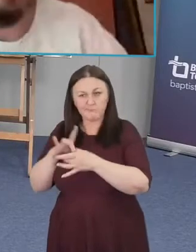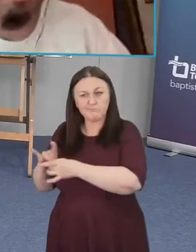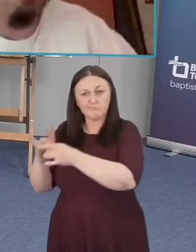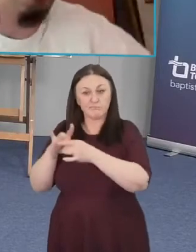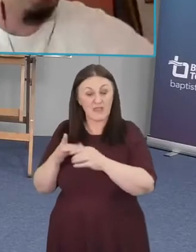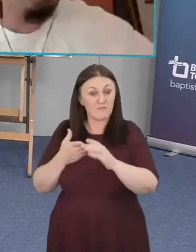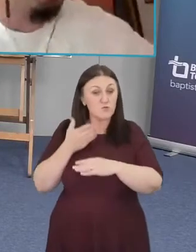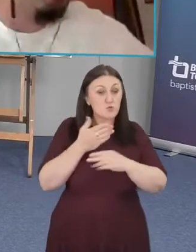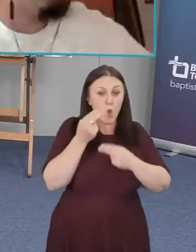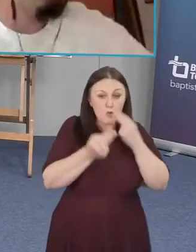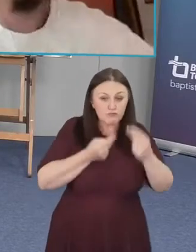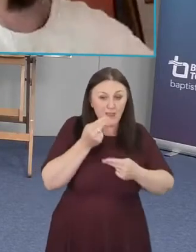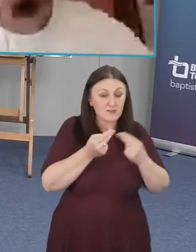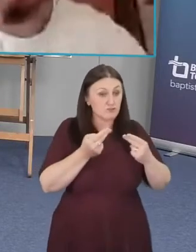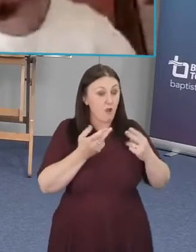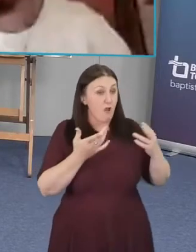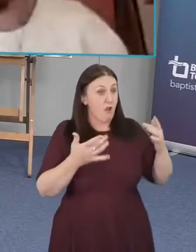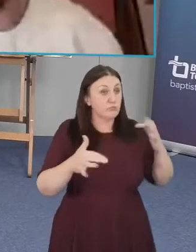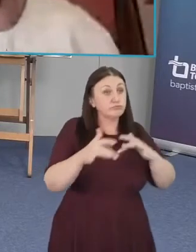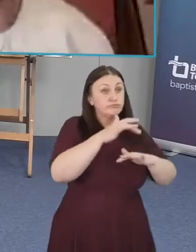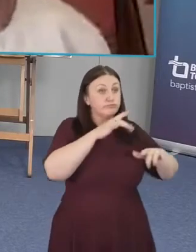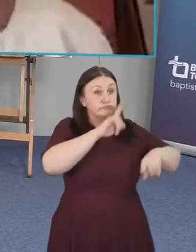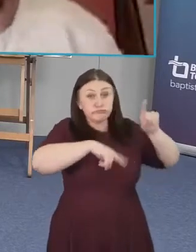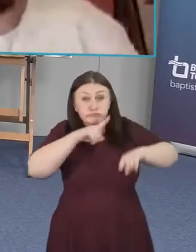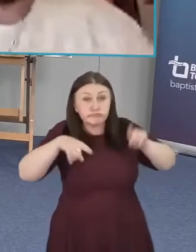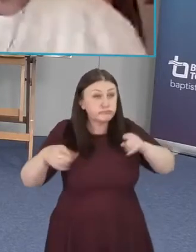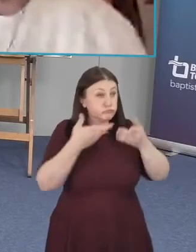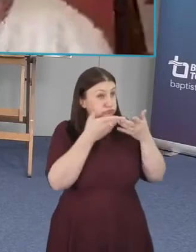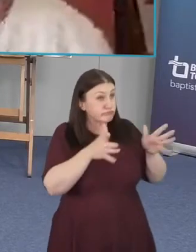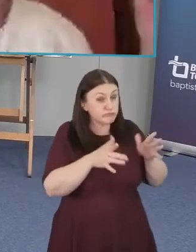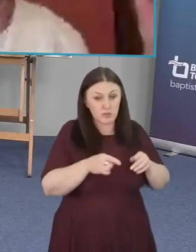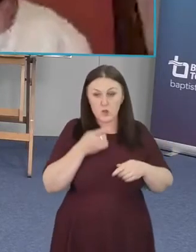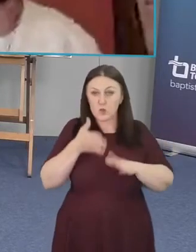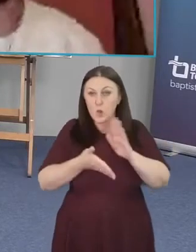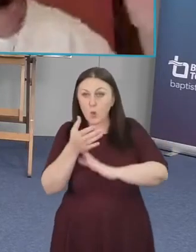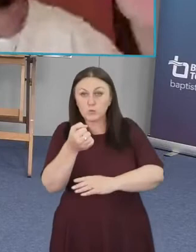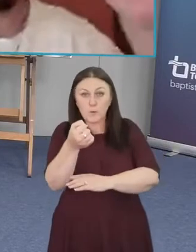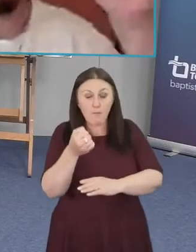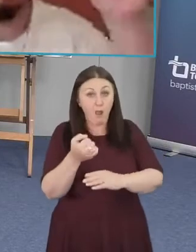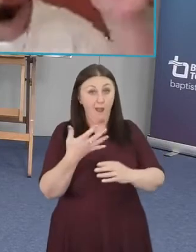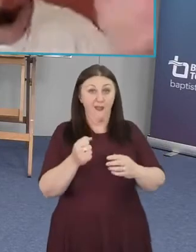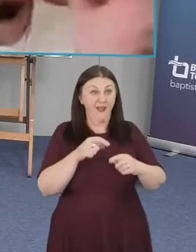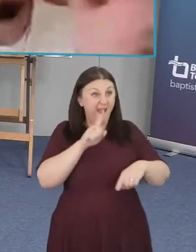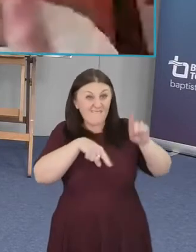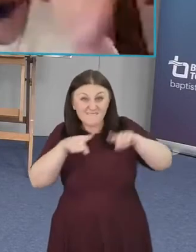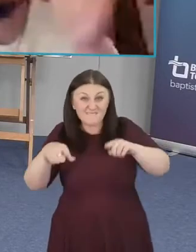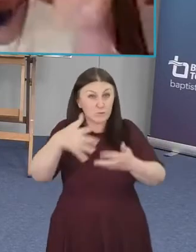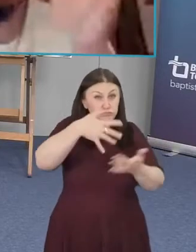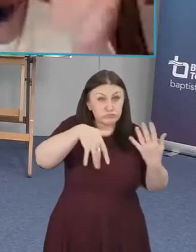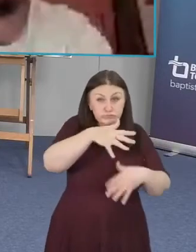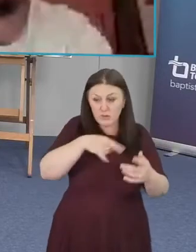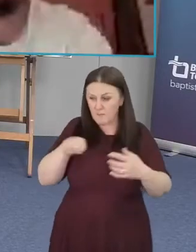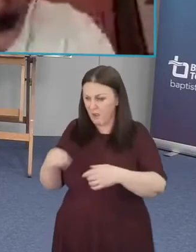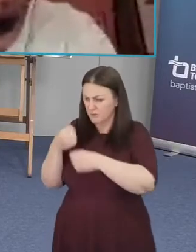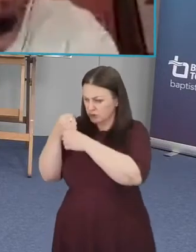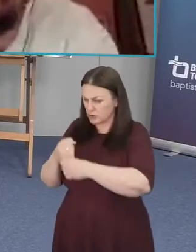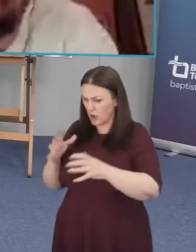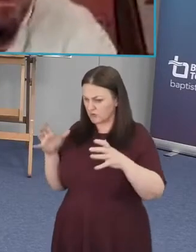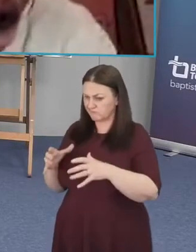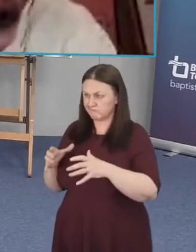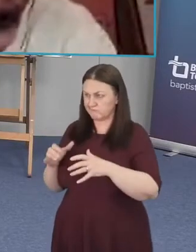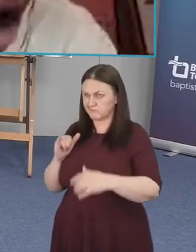restaurant you go um to a bar you go almost anywhere and you're around people that are look different from you but in the church we tend to be